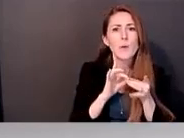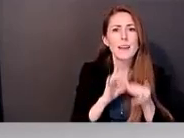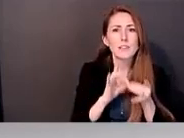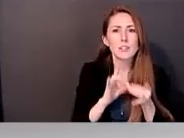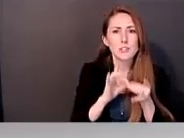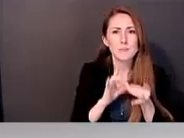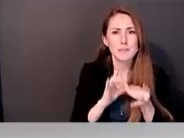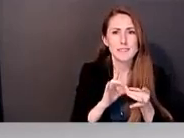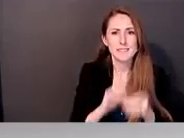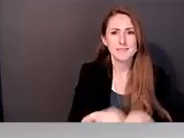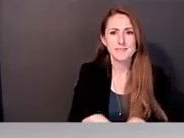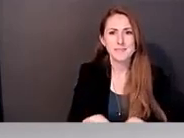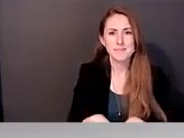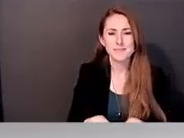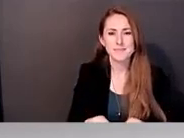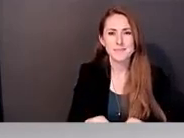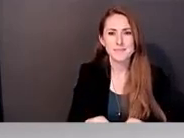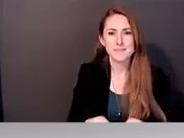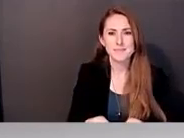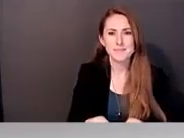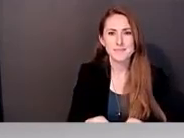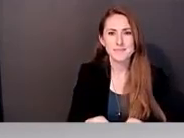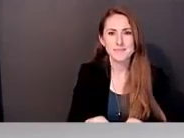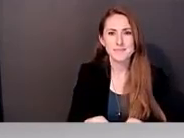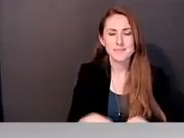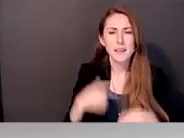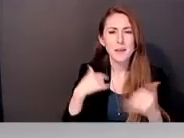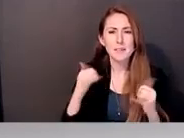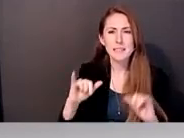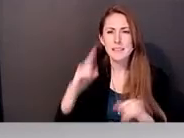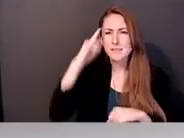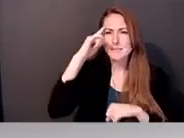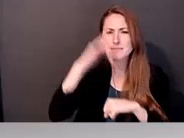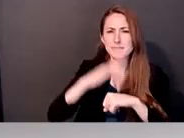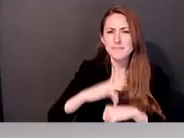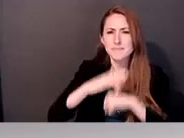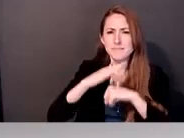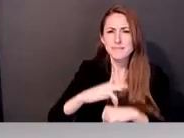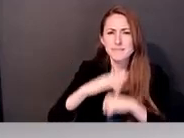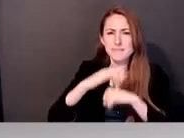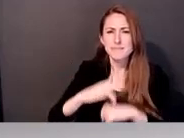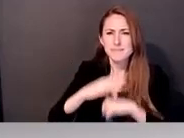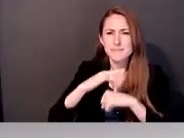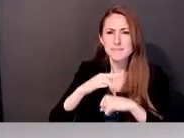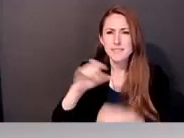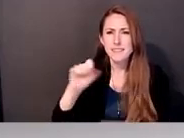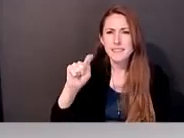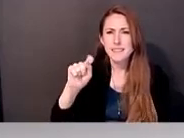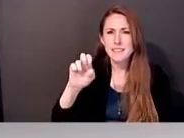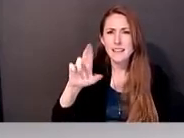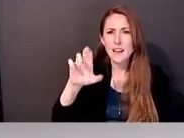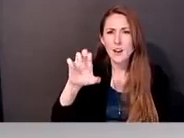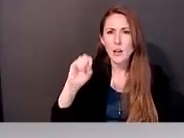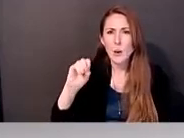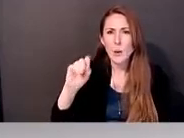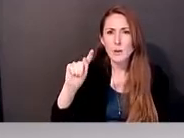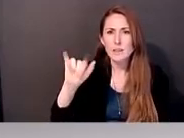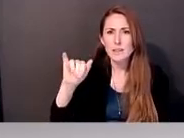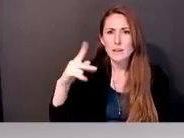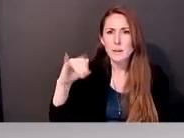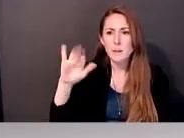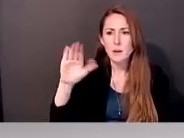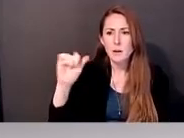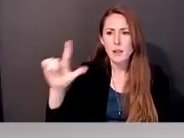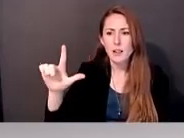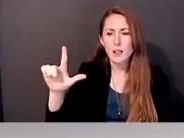so I'm still kind of on this stereotypical cause it, there's other ways that it came up. Um, cause not all of the,